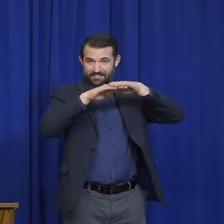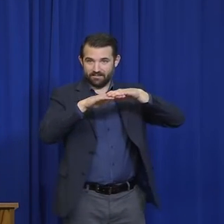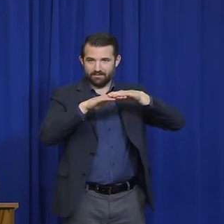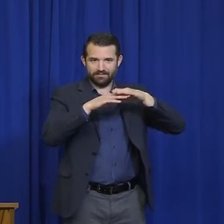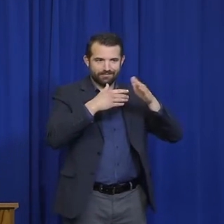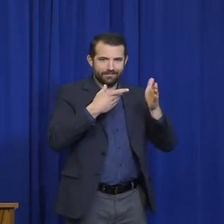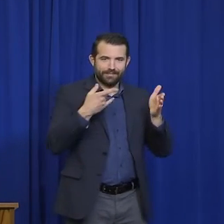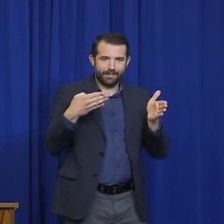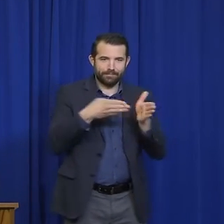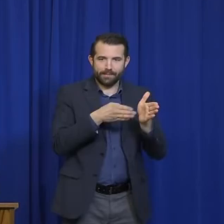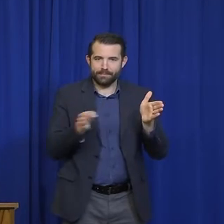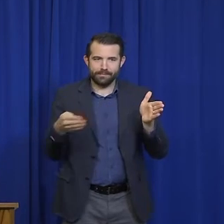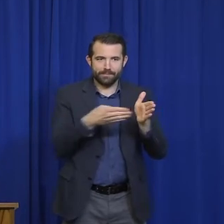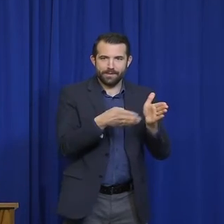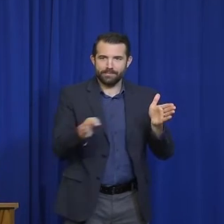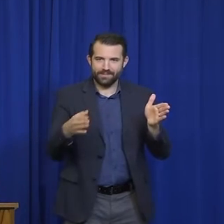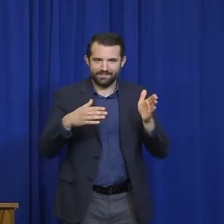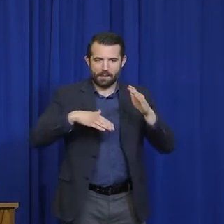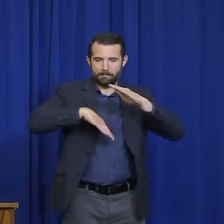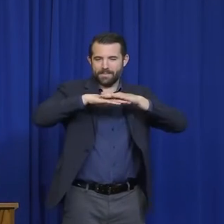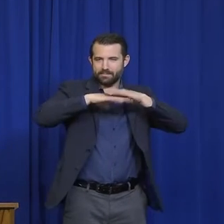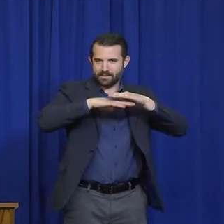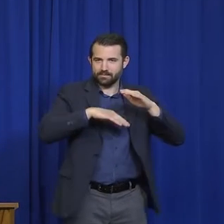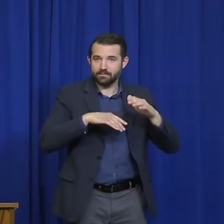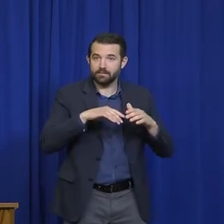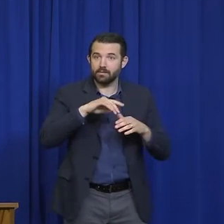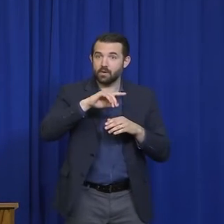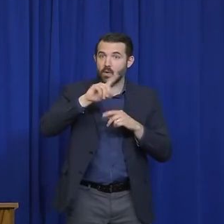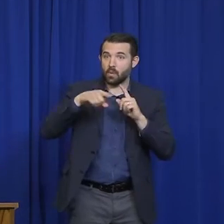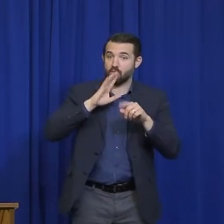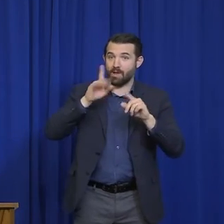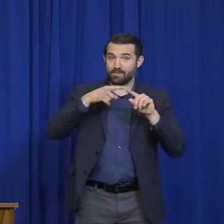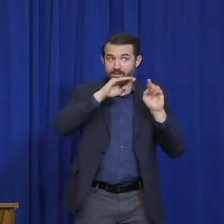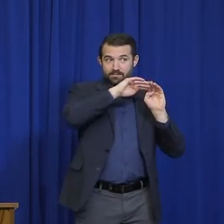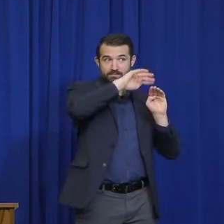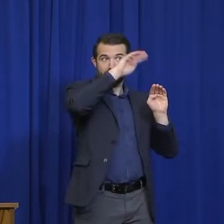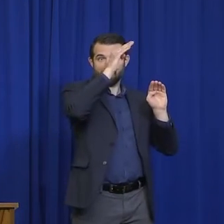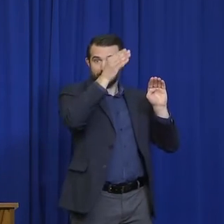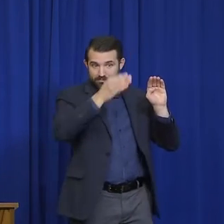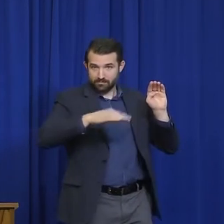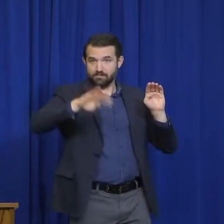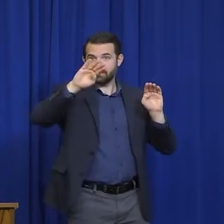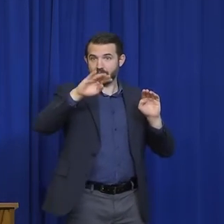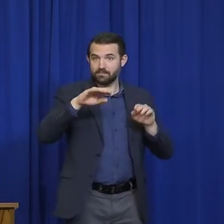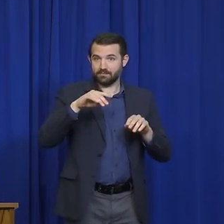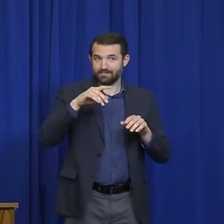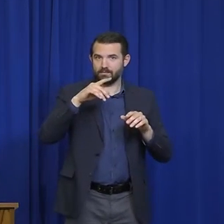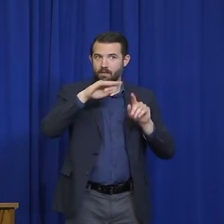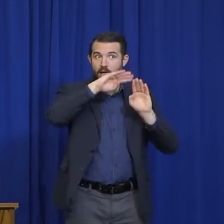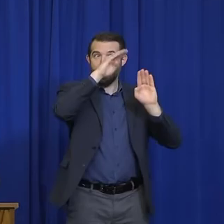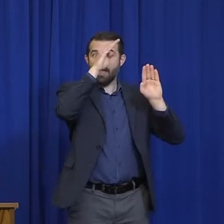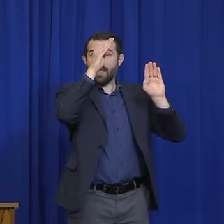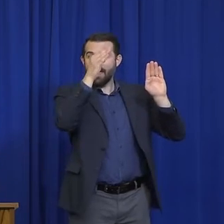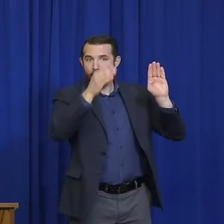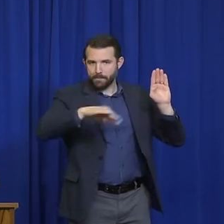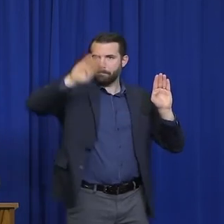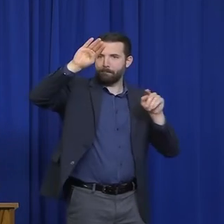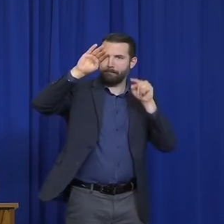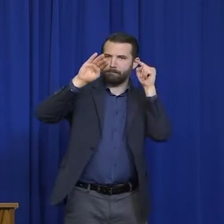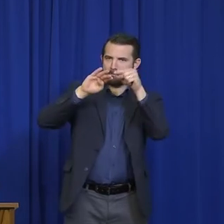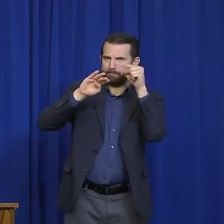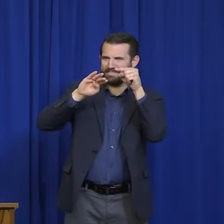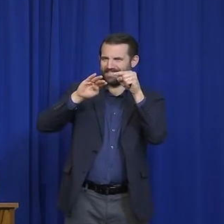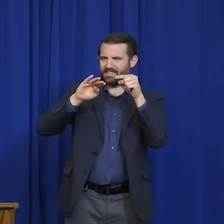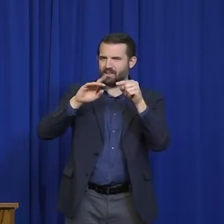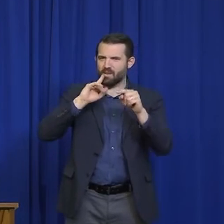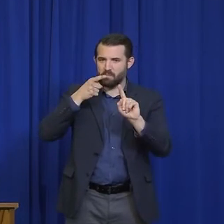when we think about a potential rebound, we're not just looking at any one criteria. We're looking at all of them